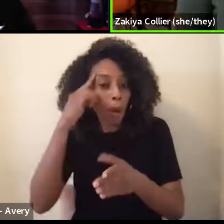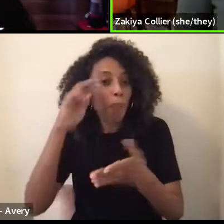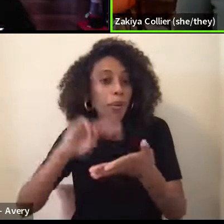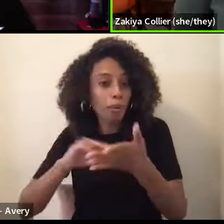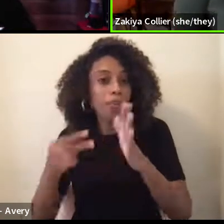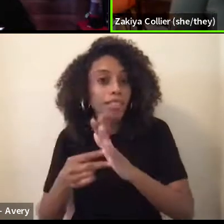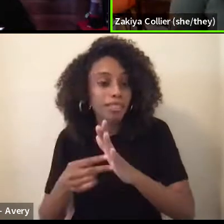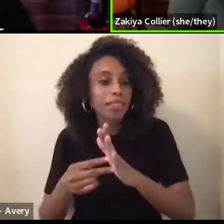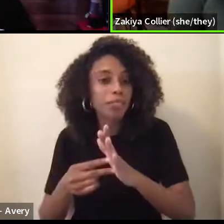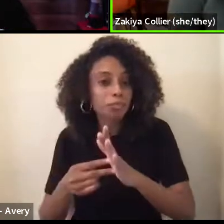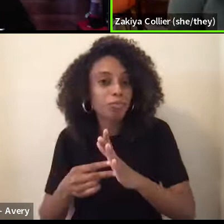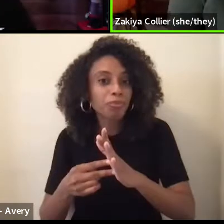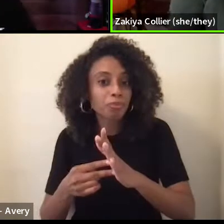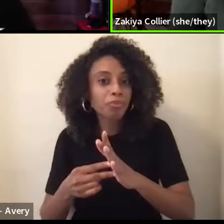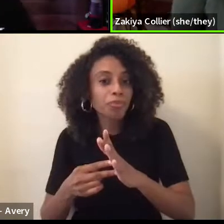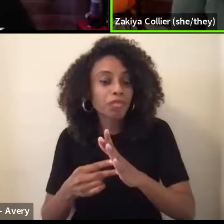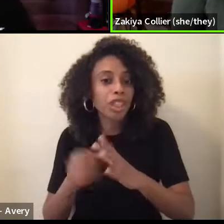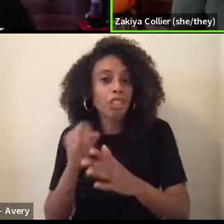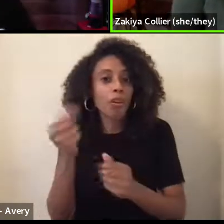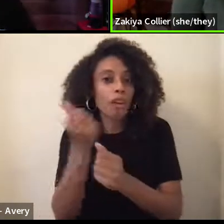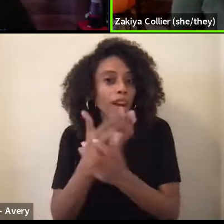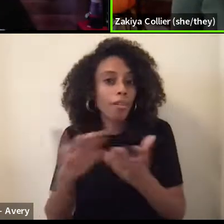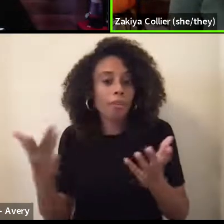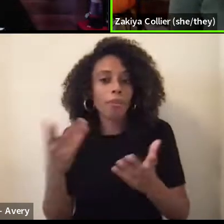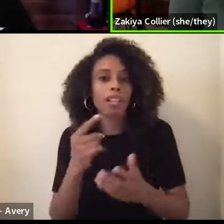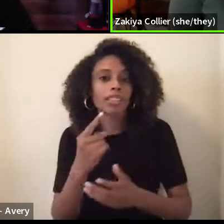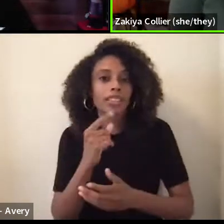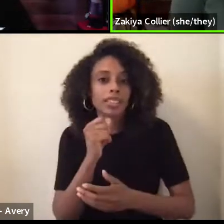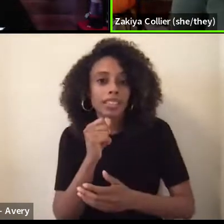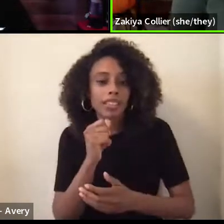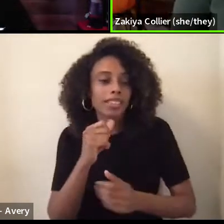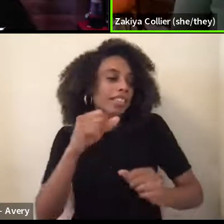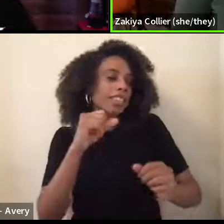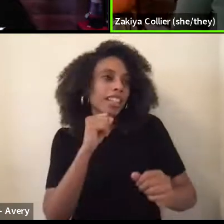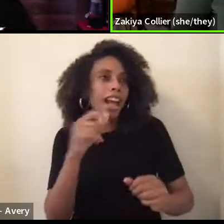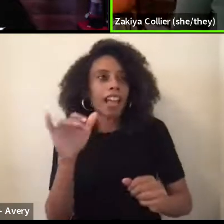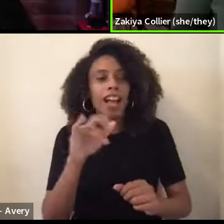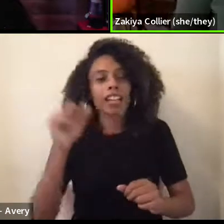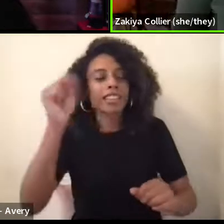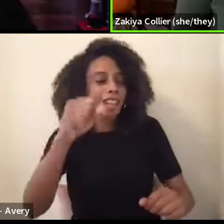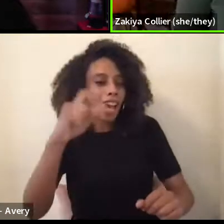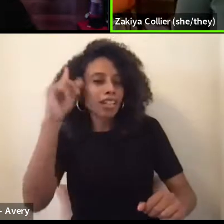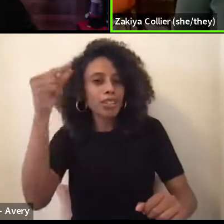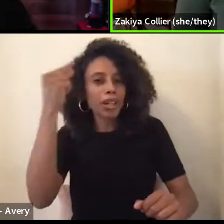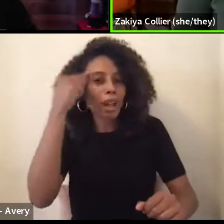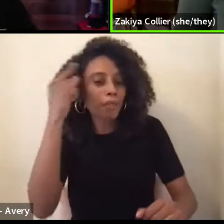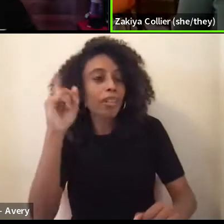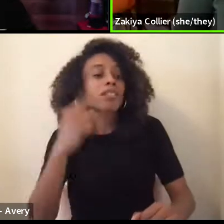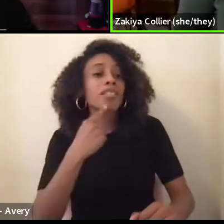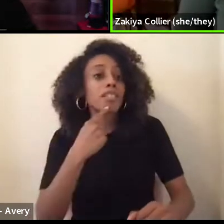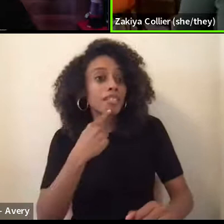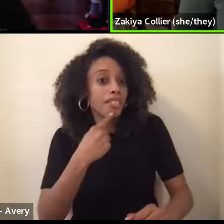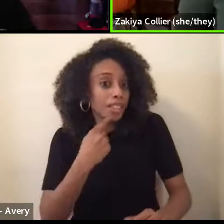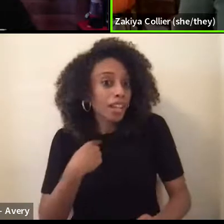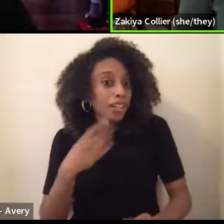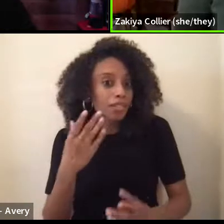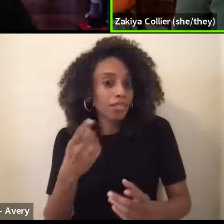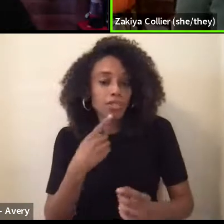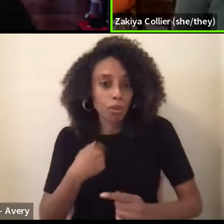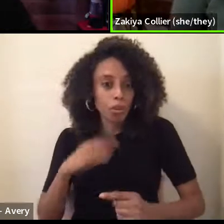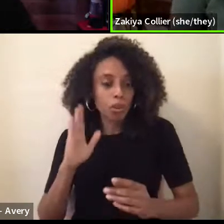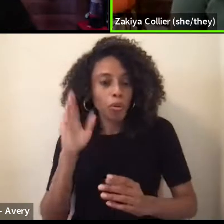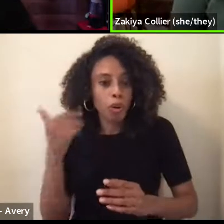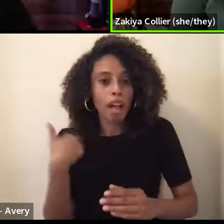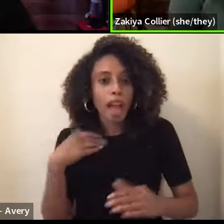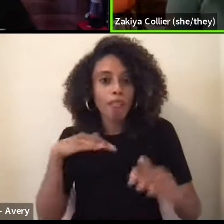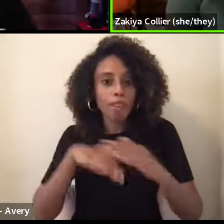you know, everybody is just not like, yes, government, you said you were going to give us access. So like, give us access. They're like, no, you have